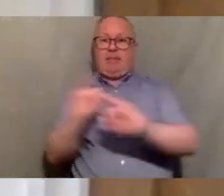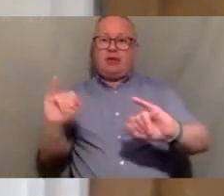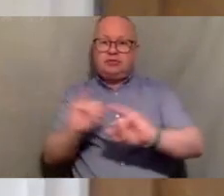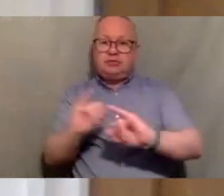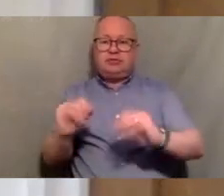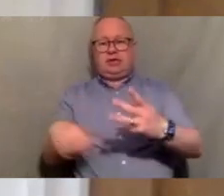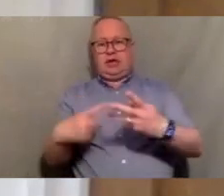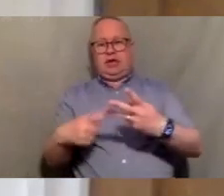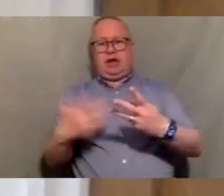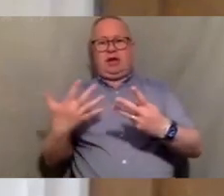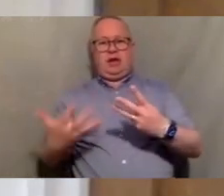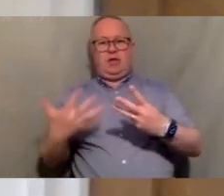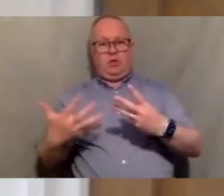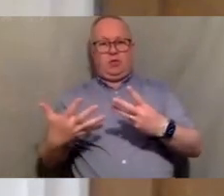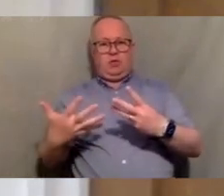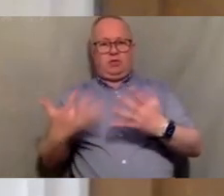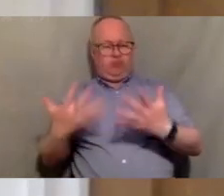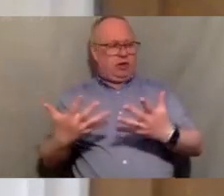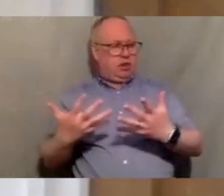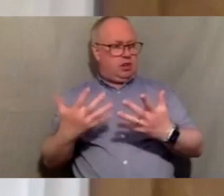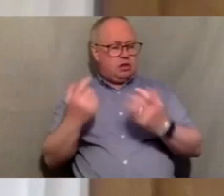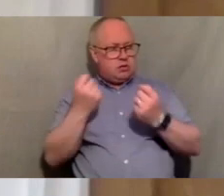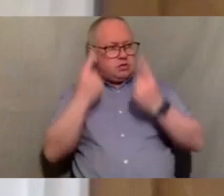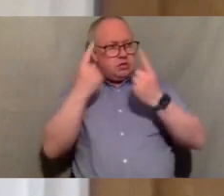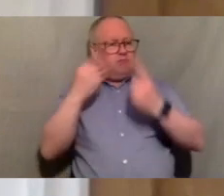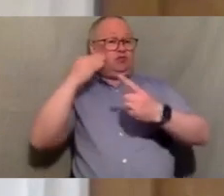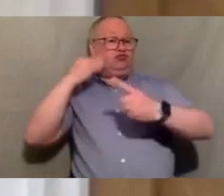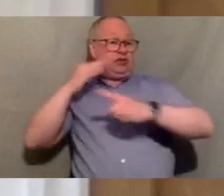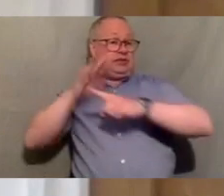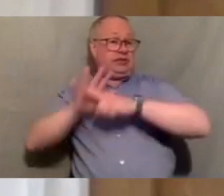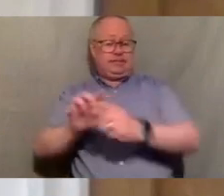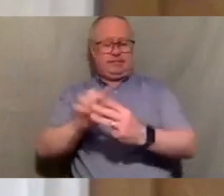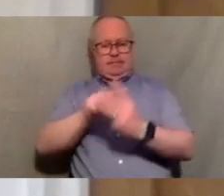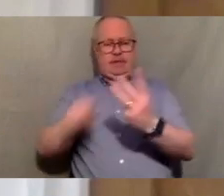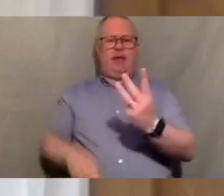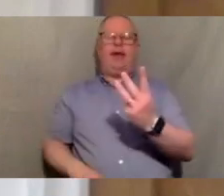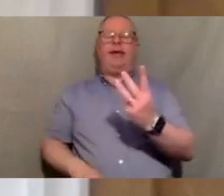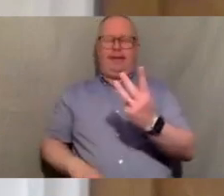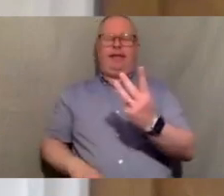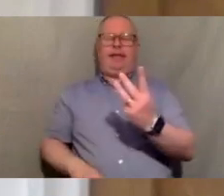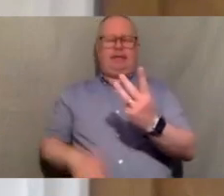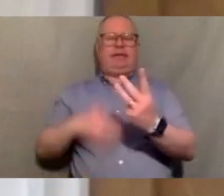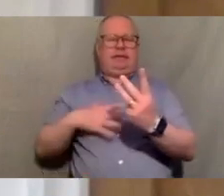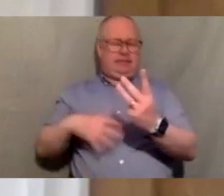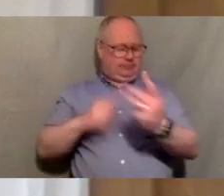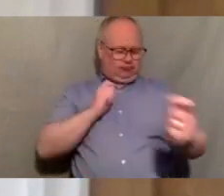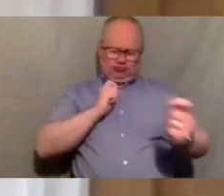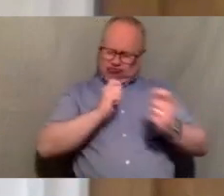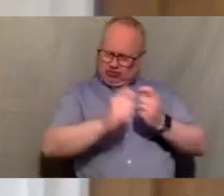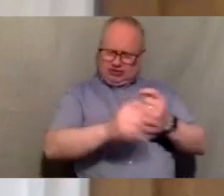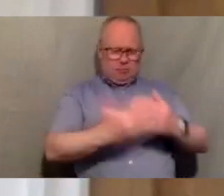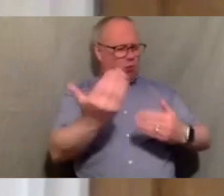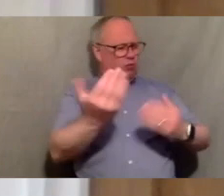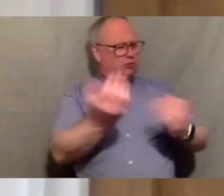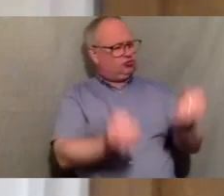um of of real growing understanding of systemic racism has to be something better and something more just so let's use